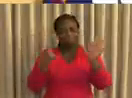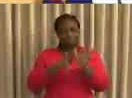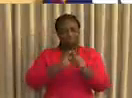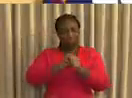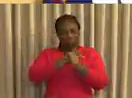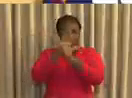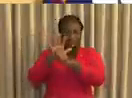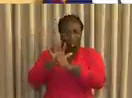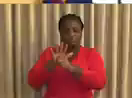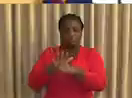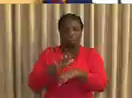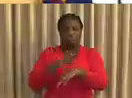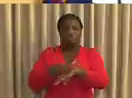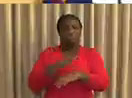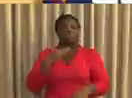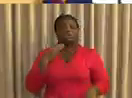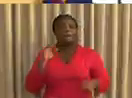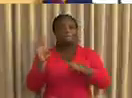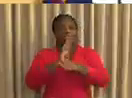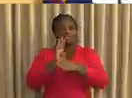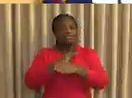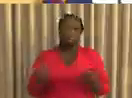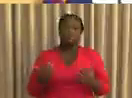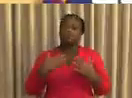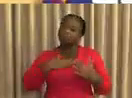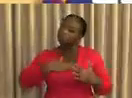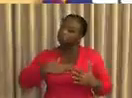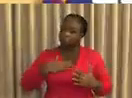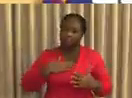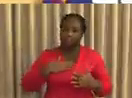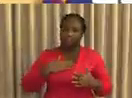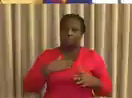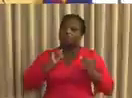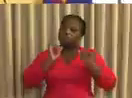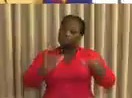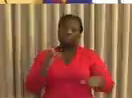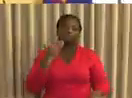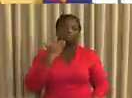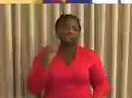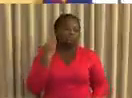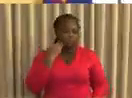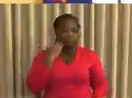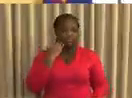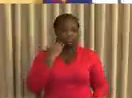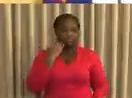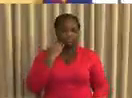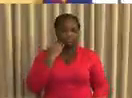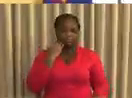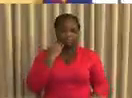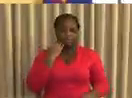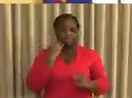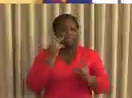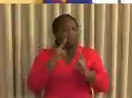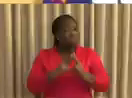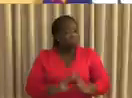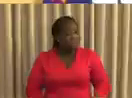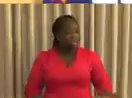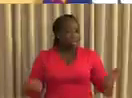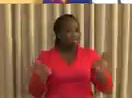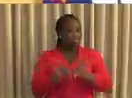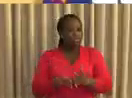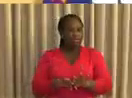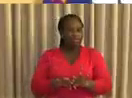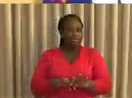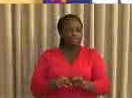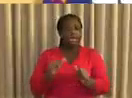and ensure that job losses are minimized. It is vitally important that each one of us, in